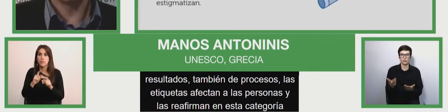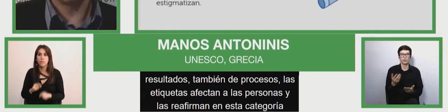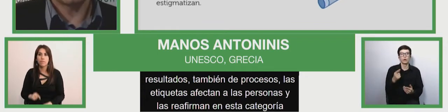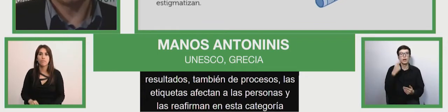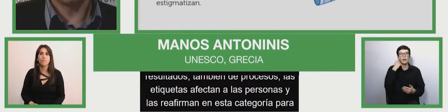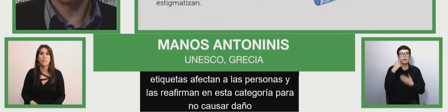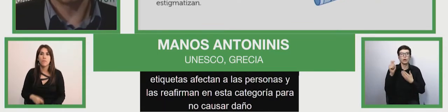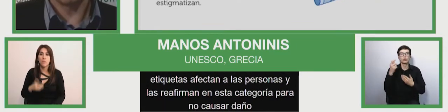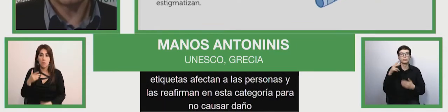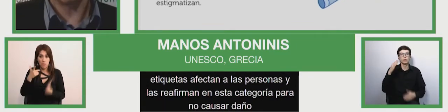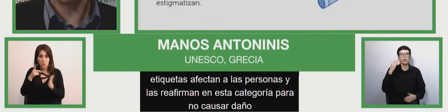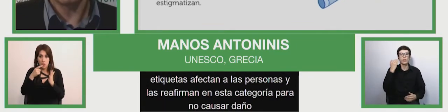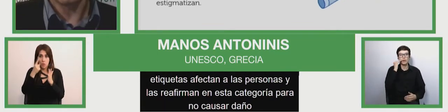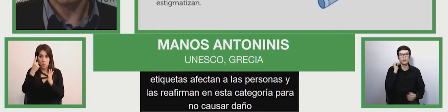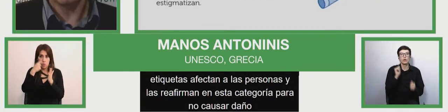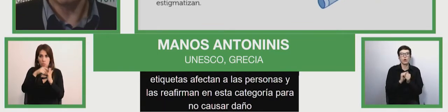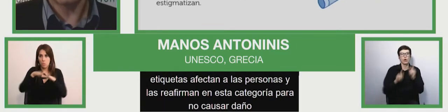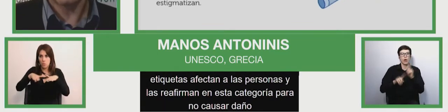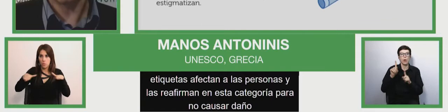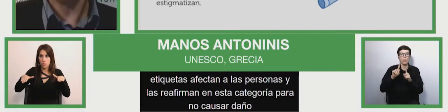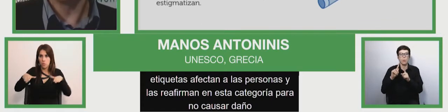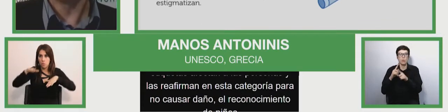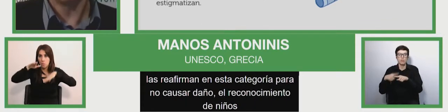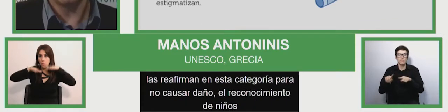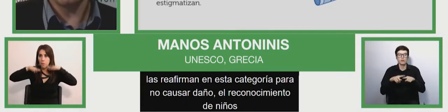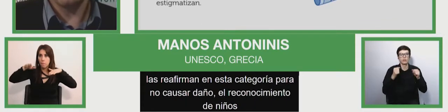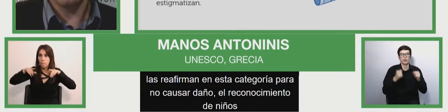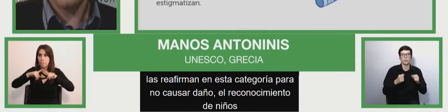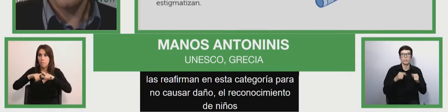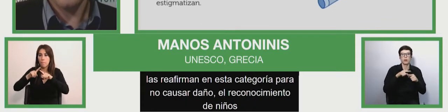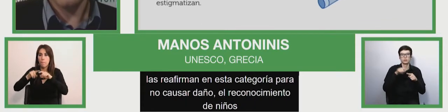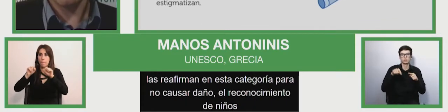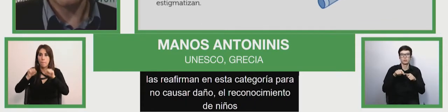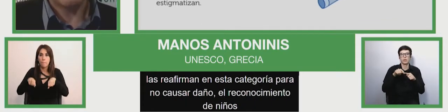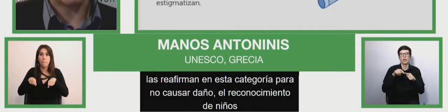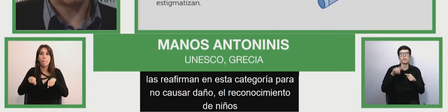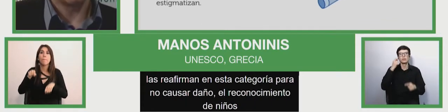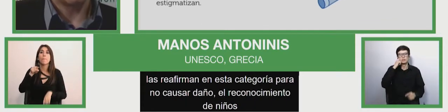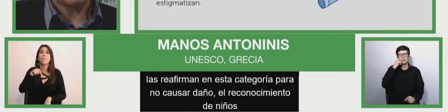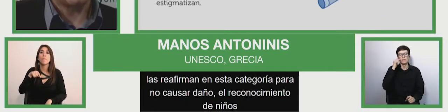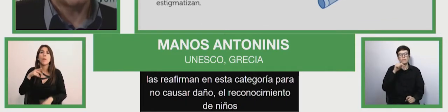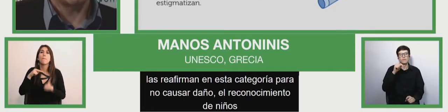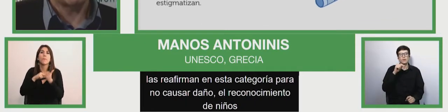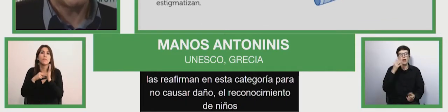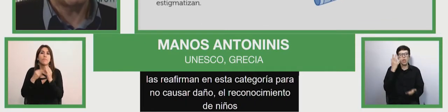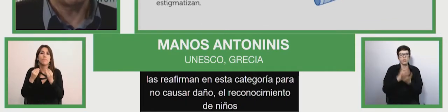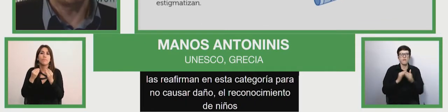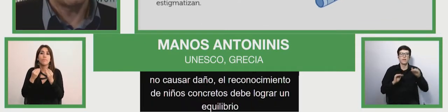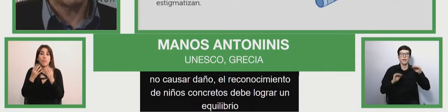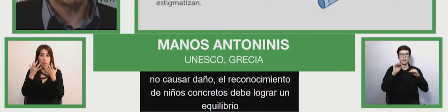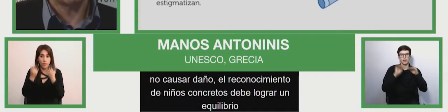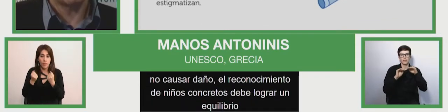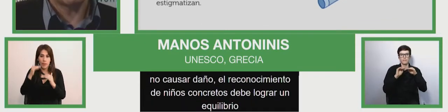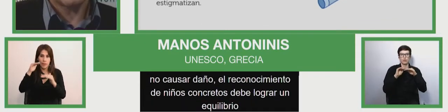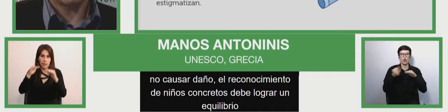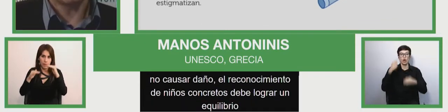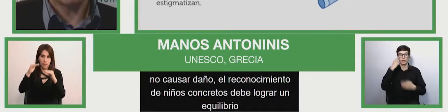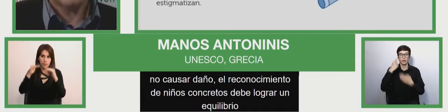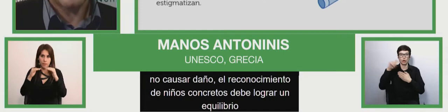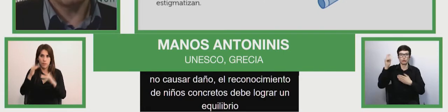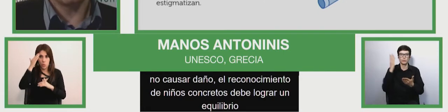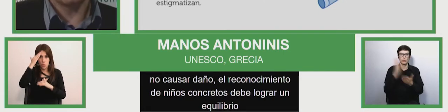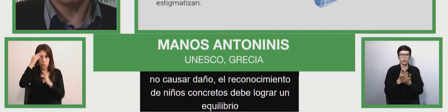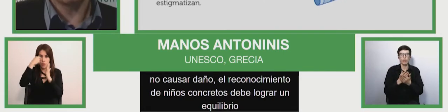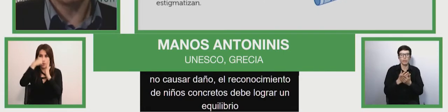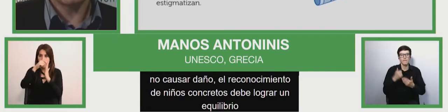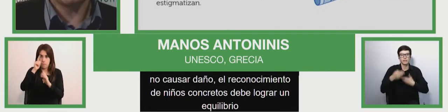full problems, they must have a certain equilibrium. Acknowledgement can be useful to inform